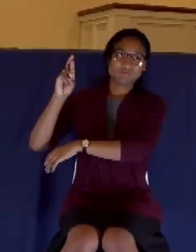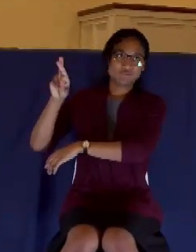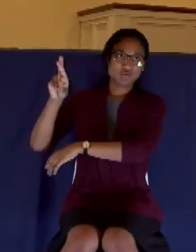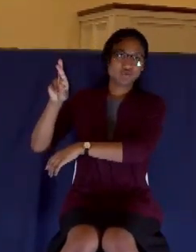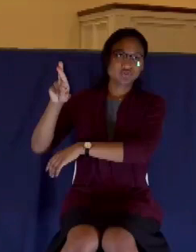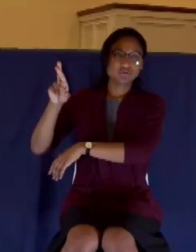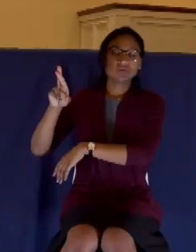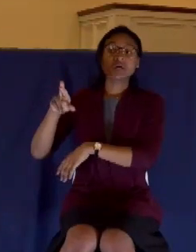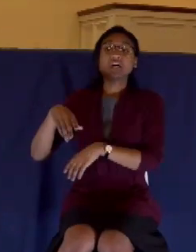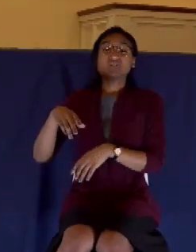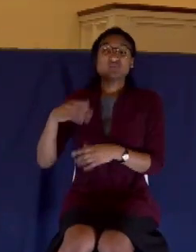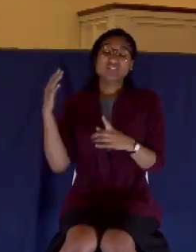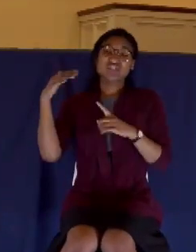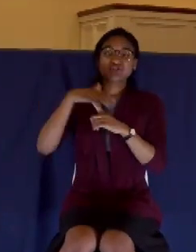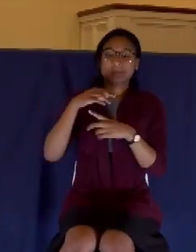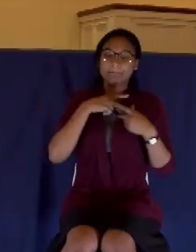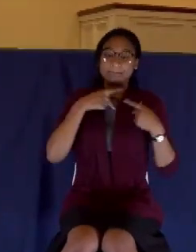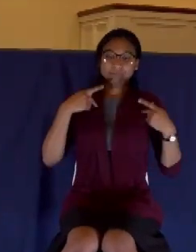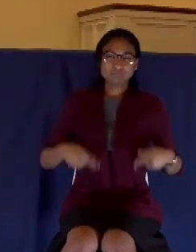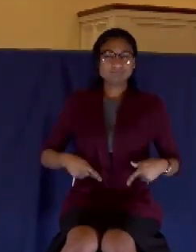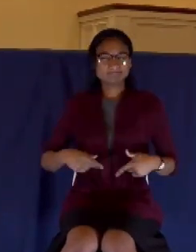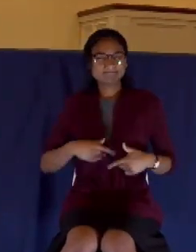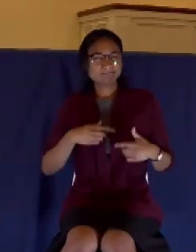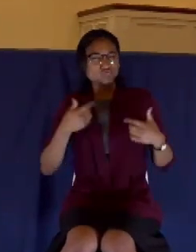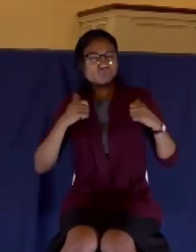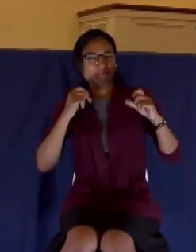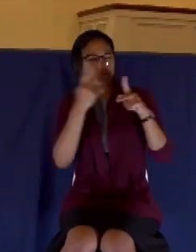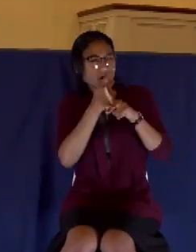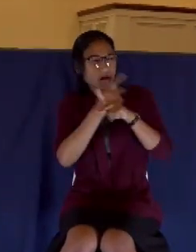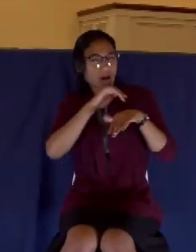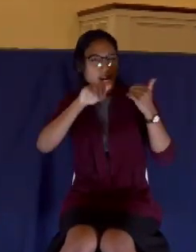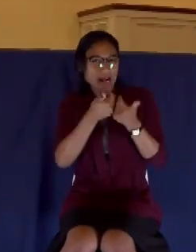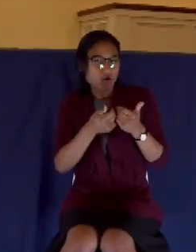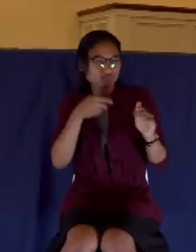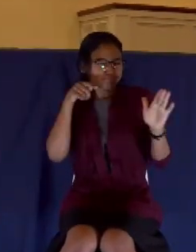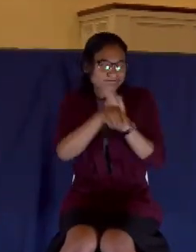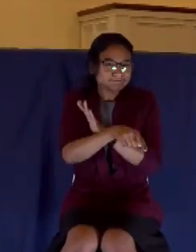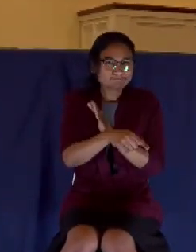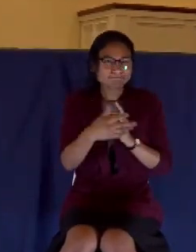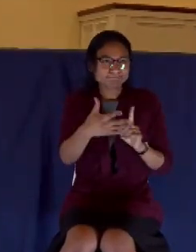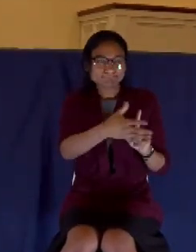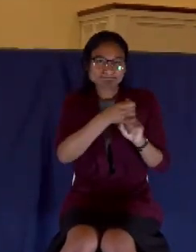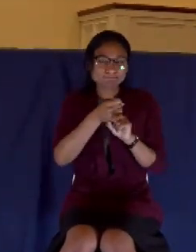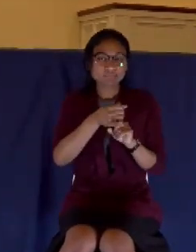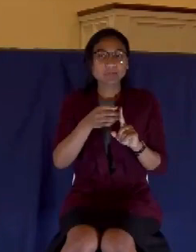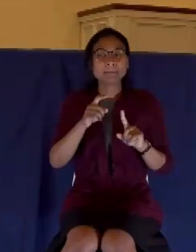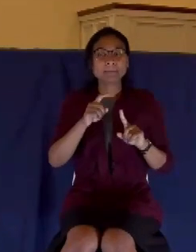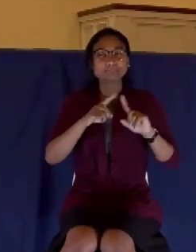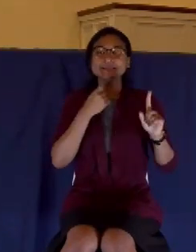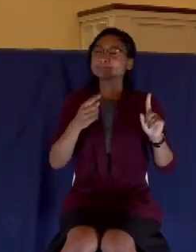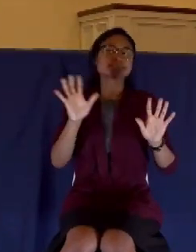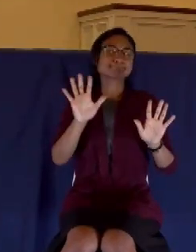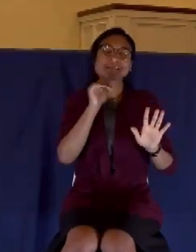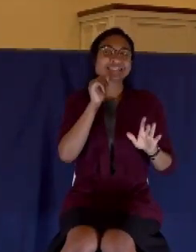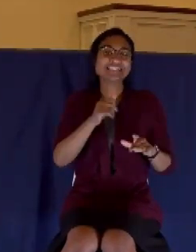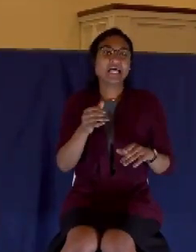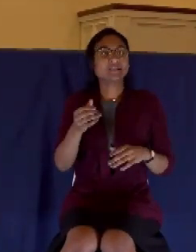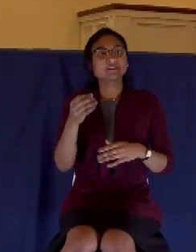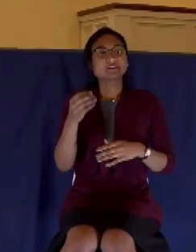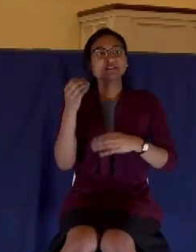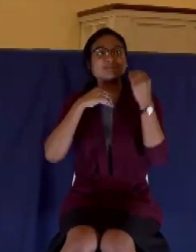craft and put him to death. But they said, Not on the feast day, lest there be an uproar of the people.